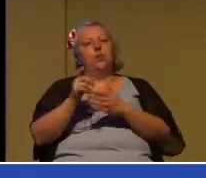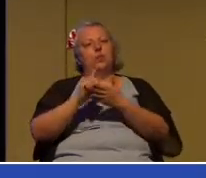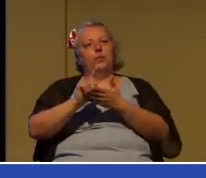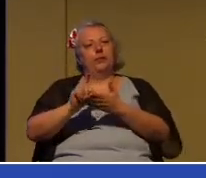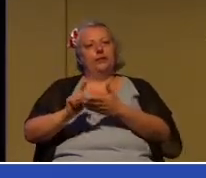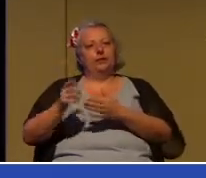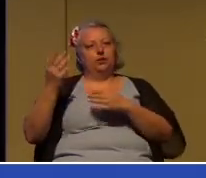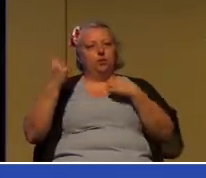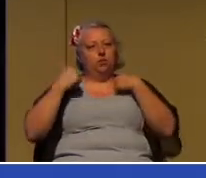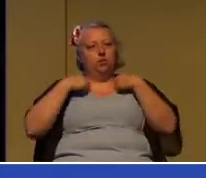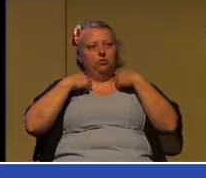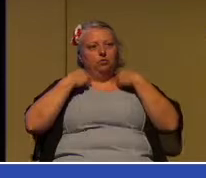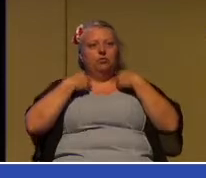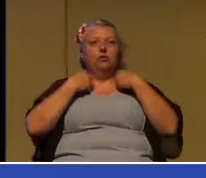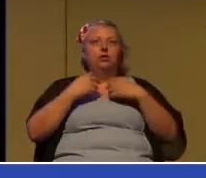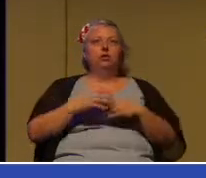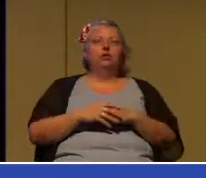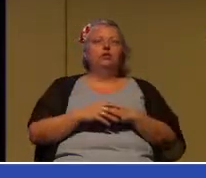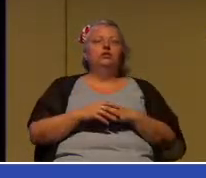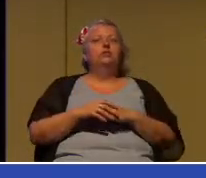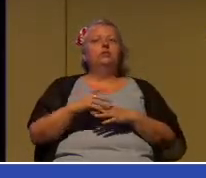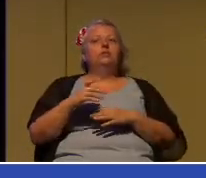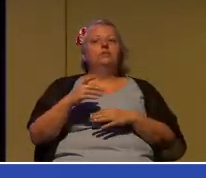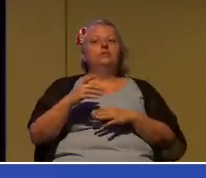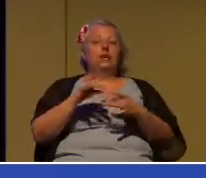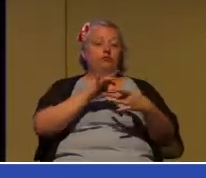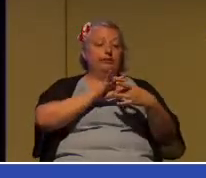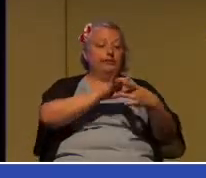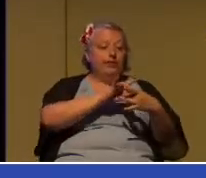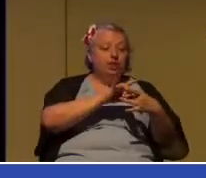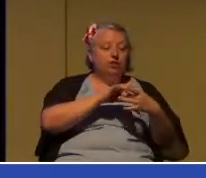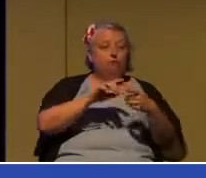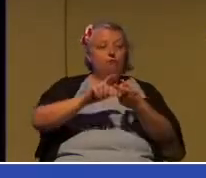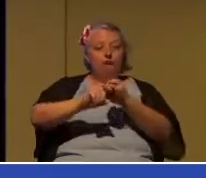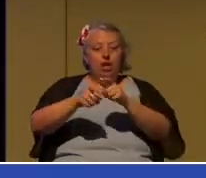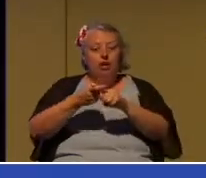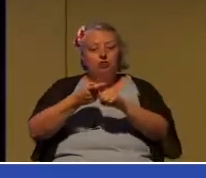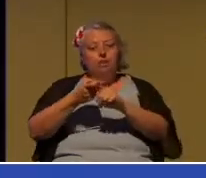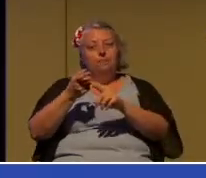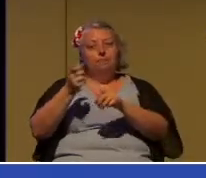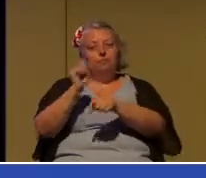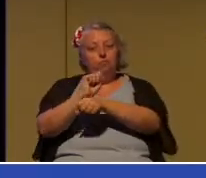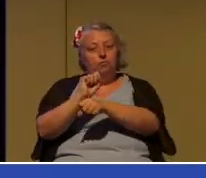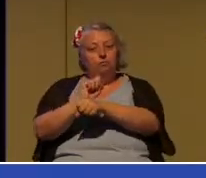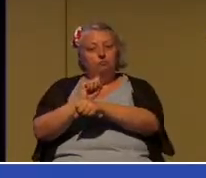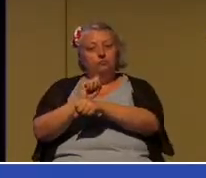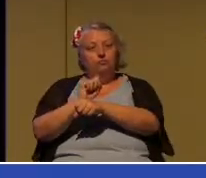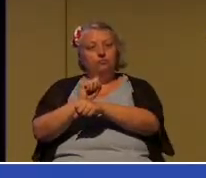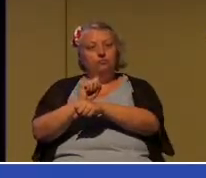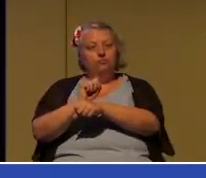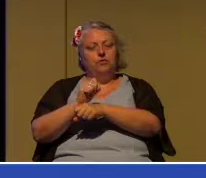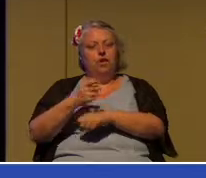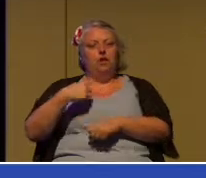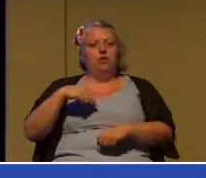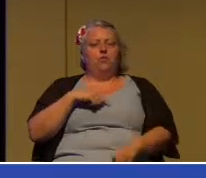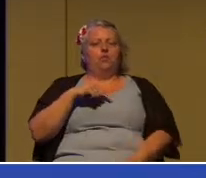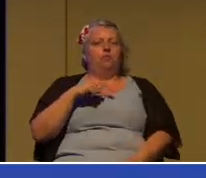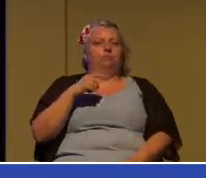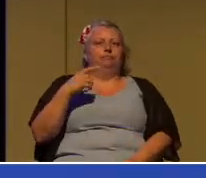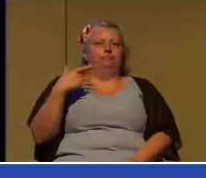relationships, friendships, careers, and jobs, we often make them on the fly